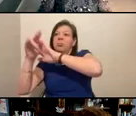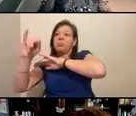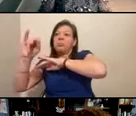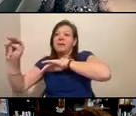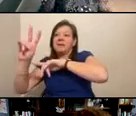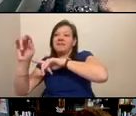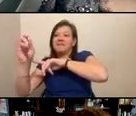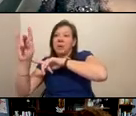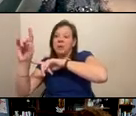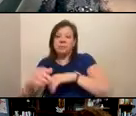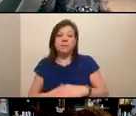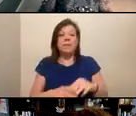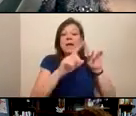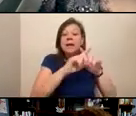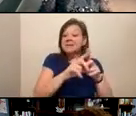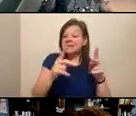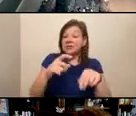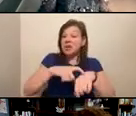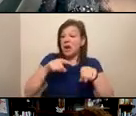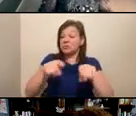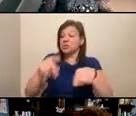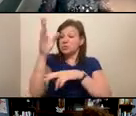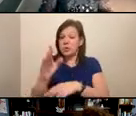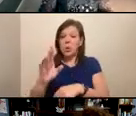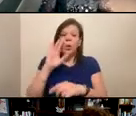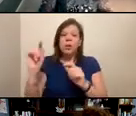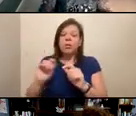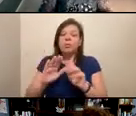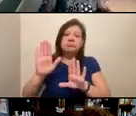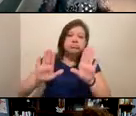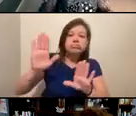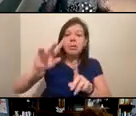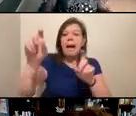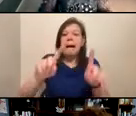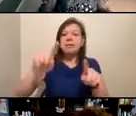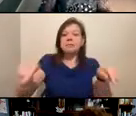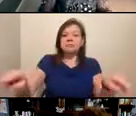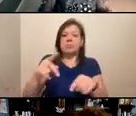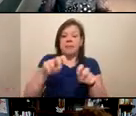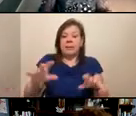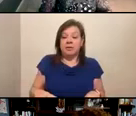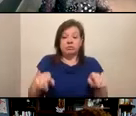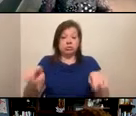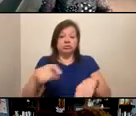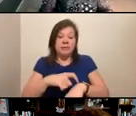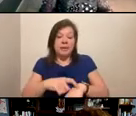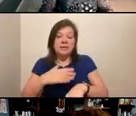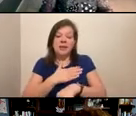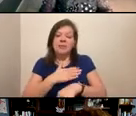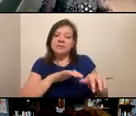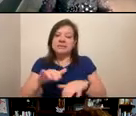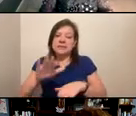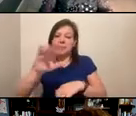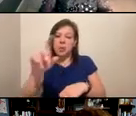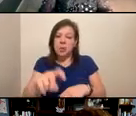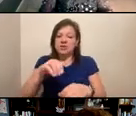At various points during today's presentation, there will be opportunities to ask questions of the panelists. During this time, please type your question into the